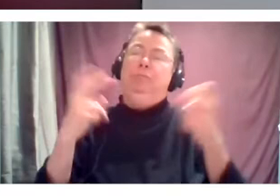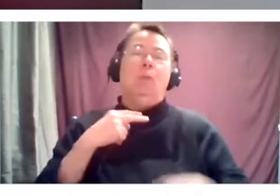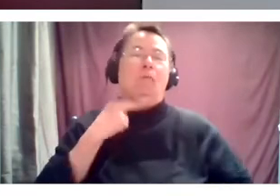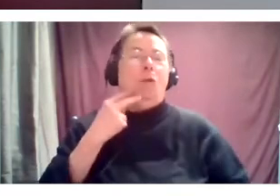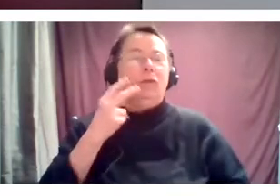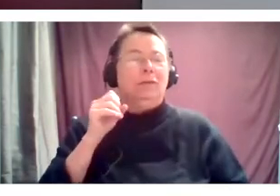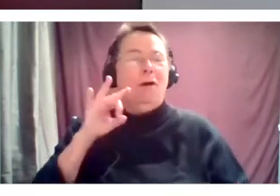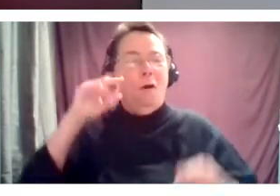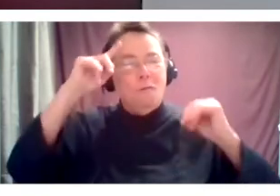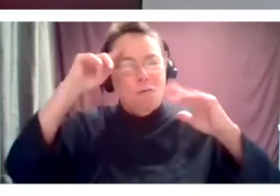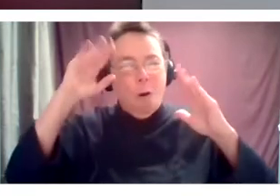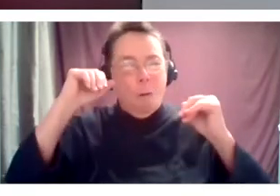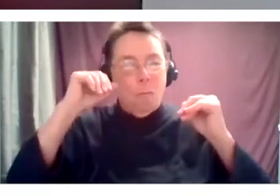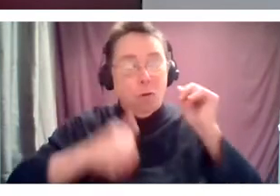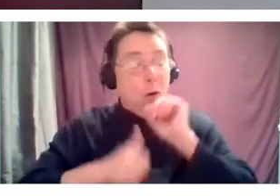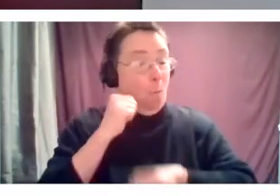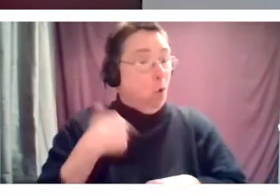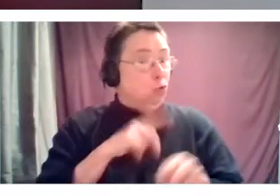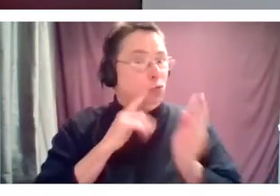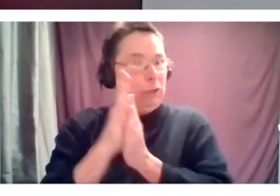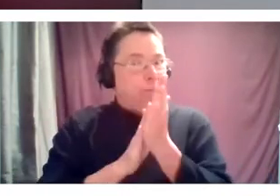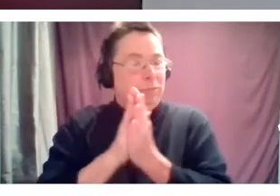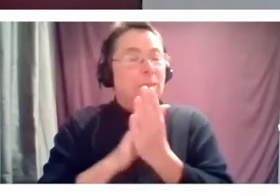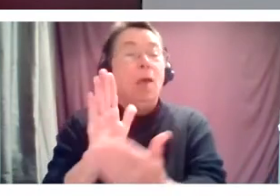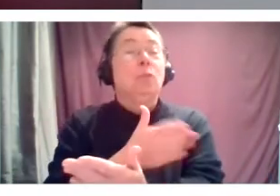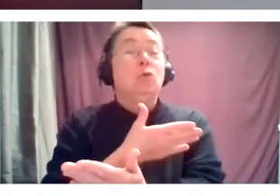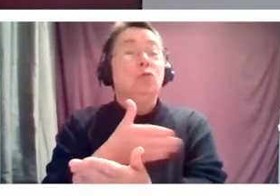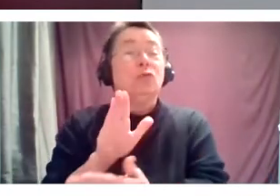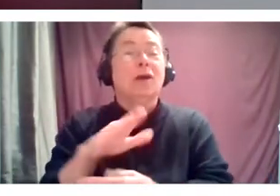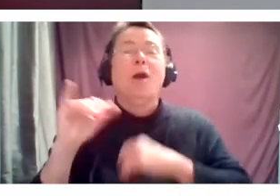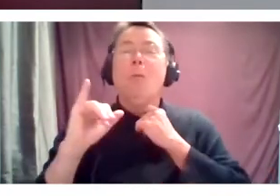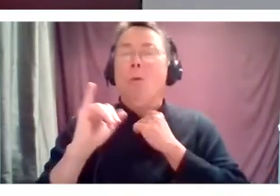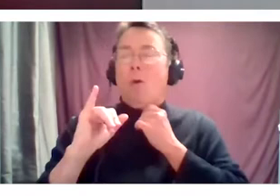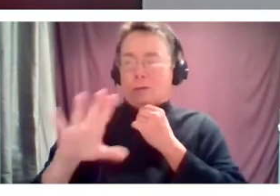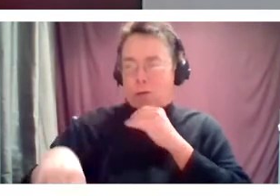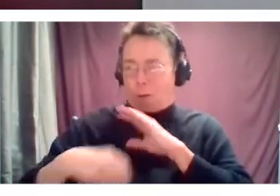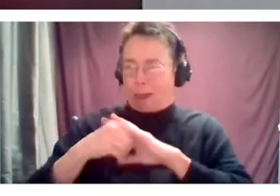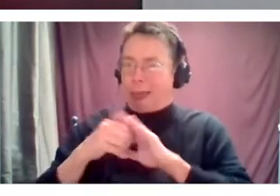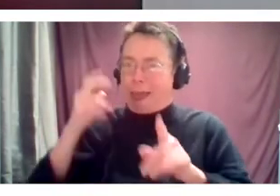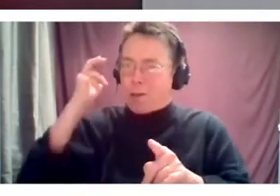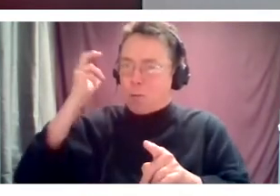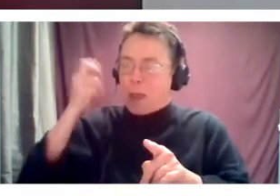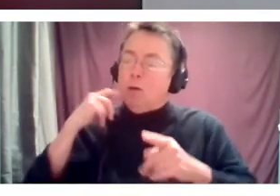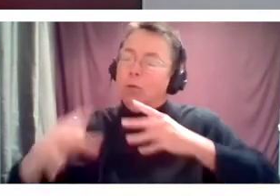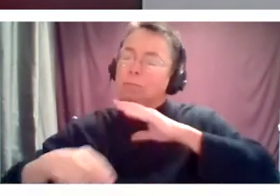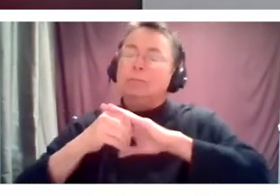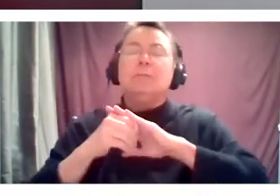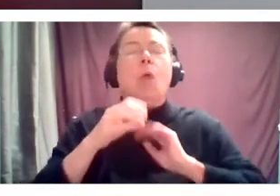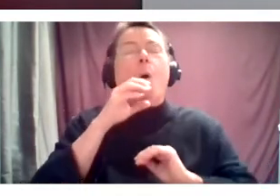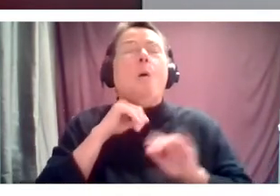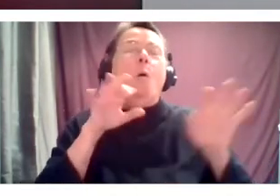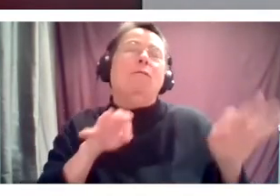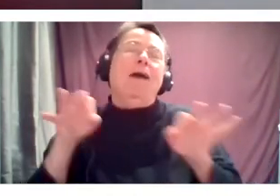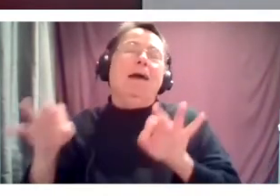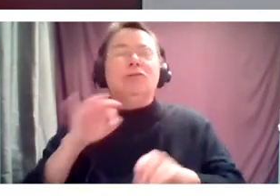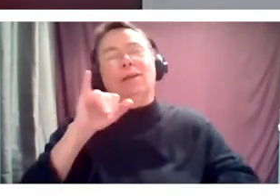passion is music, we're also adding to our radio show old-fashioned jingles, some new